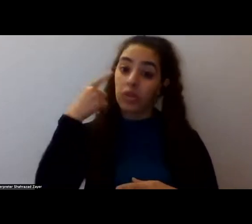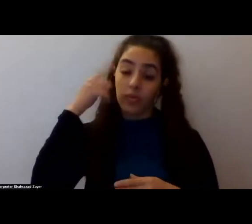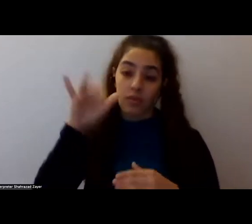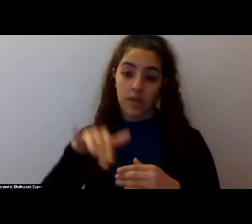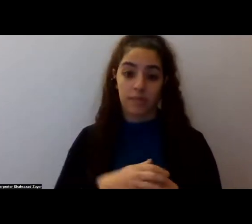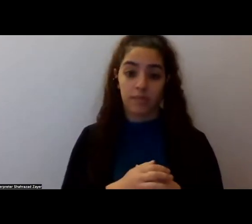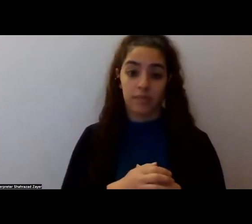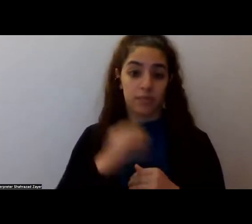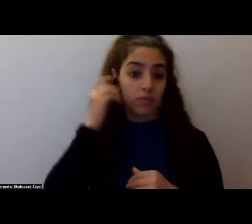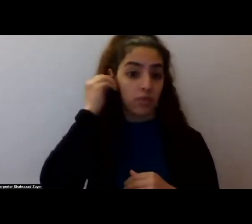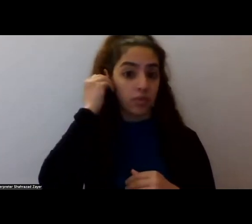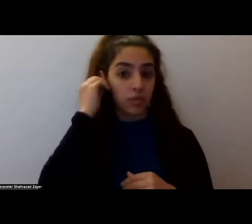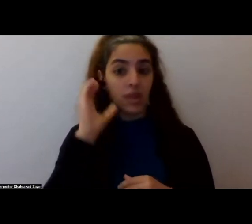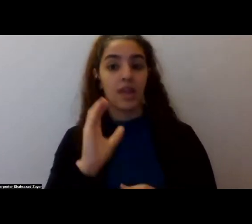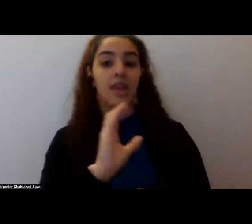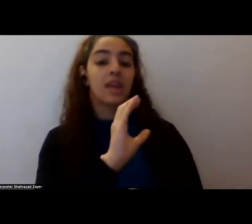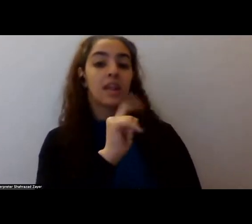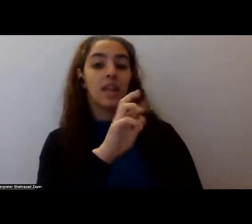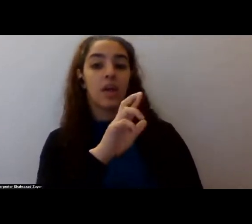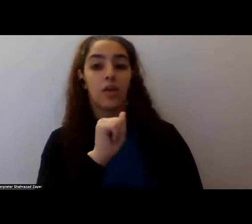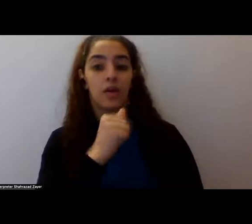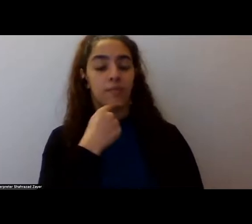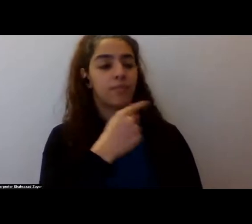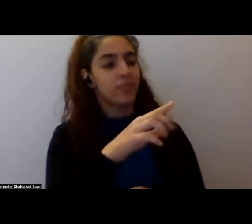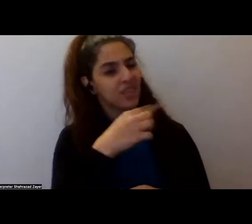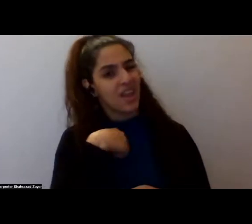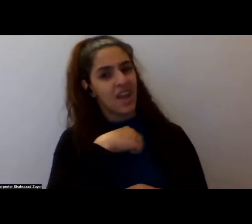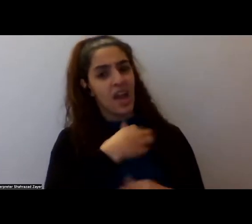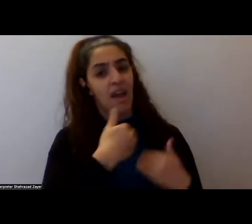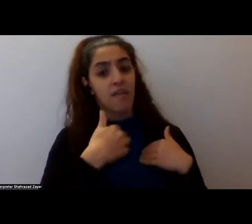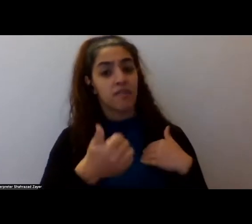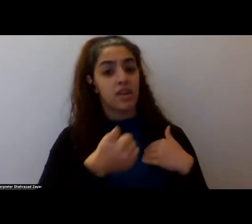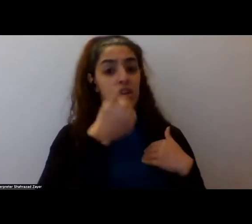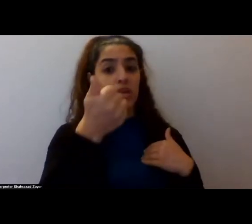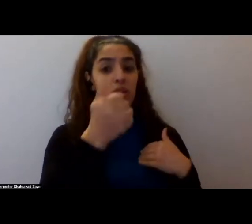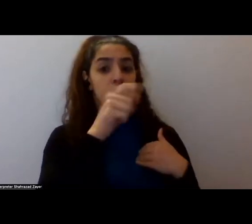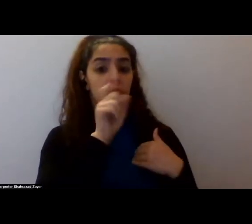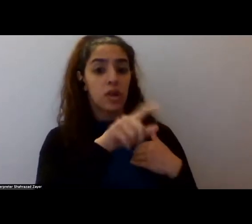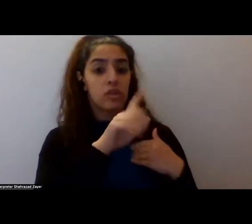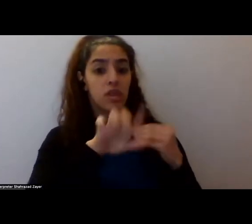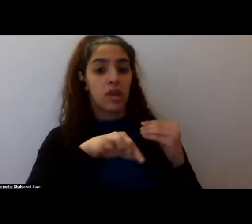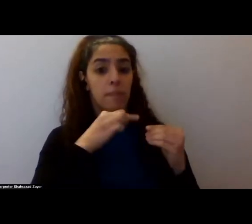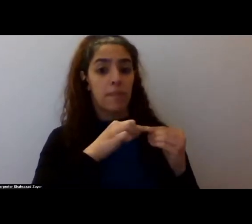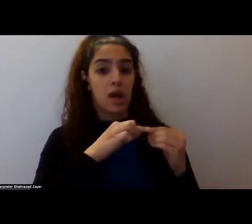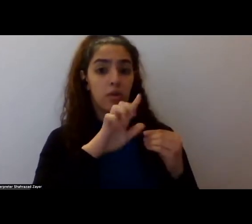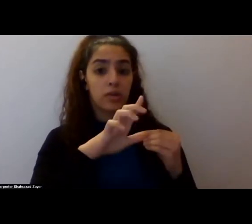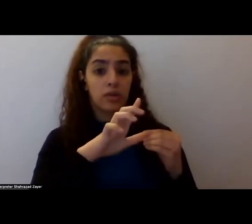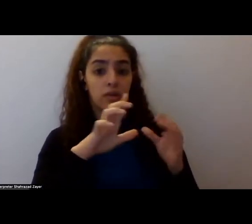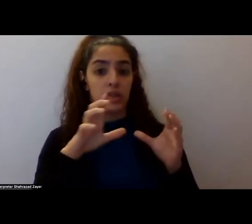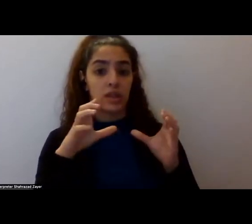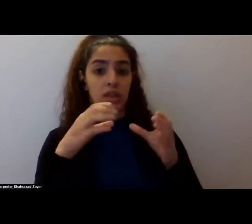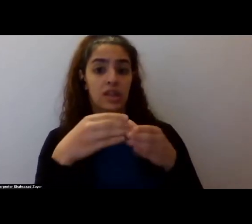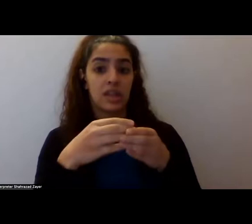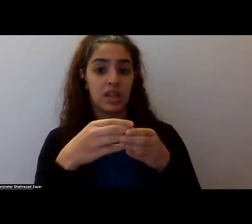Um, there was another question, um, just going back to your point about the container and the way that, um, these,